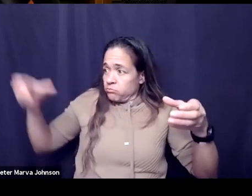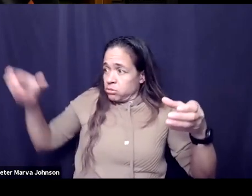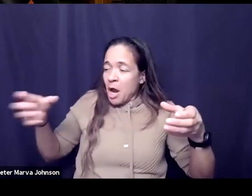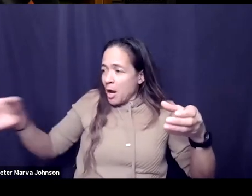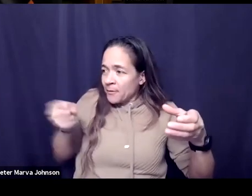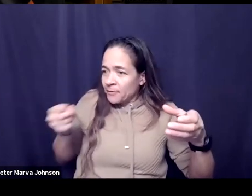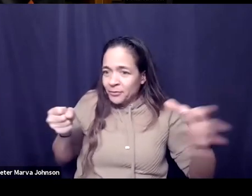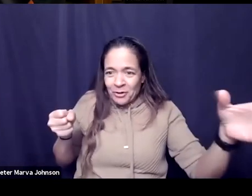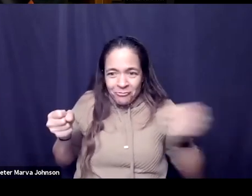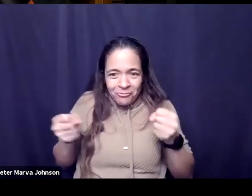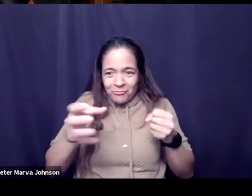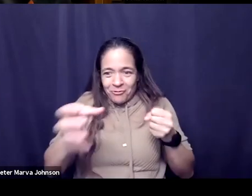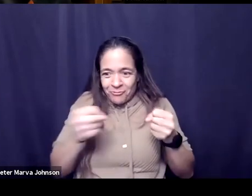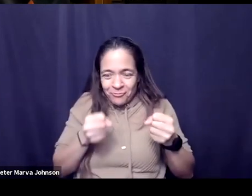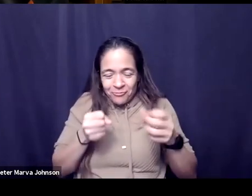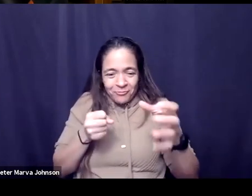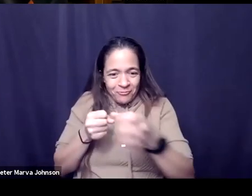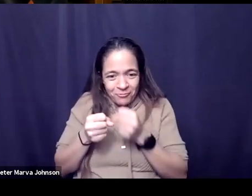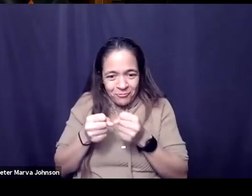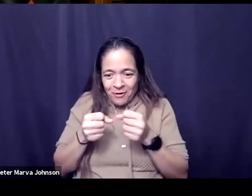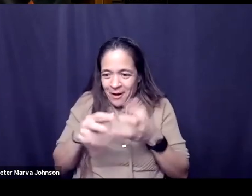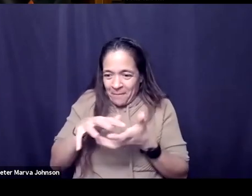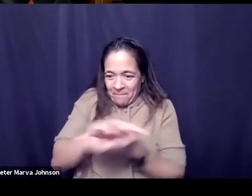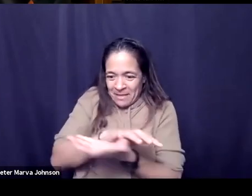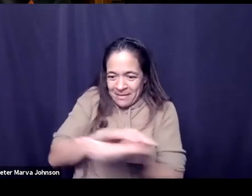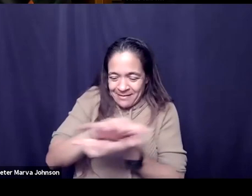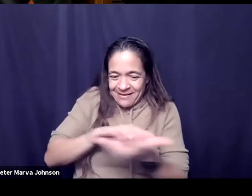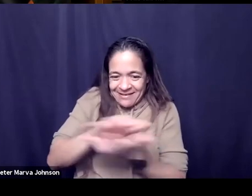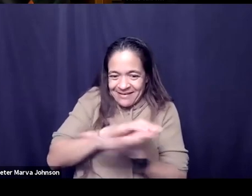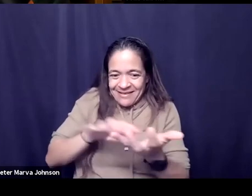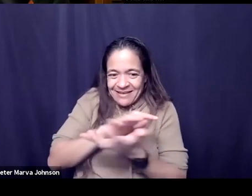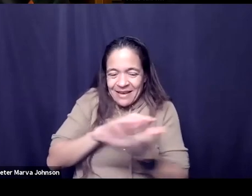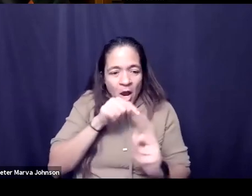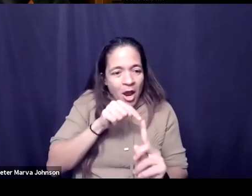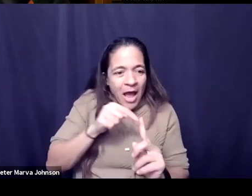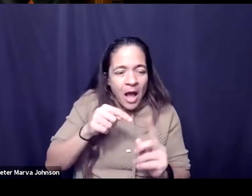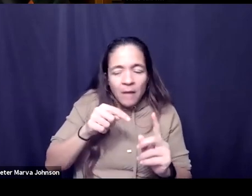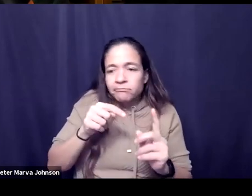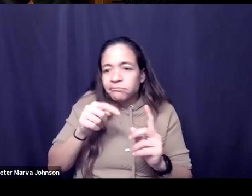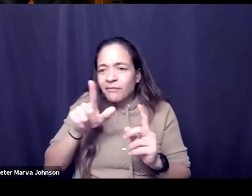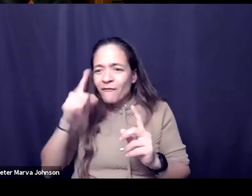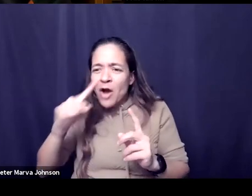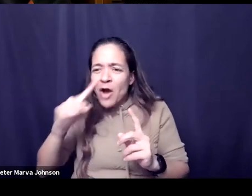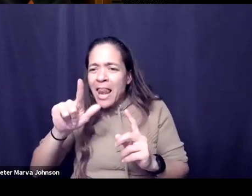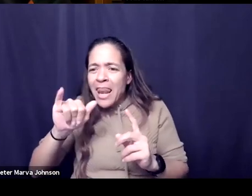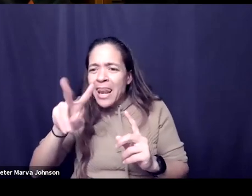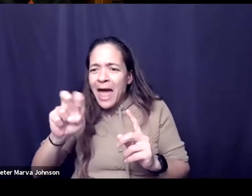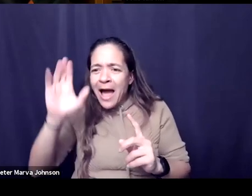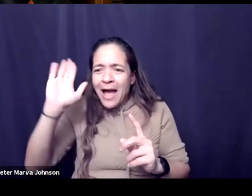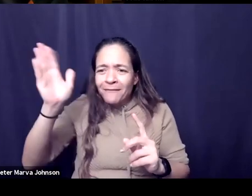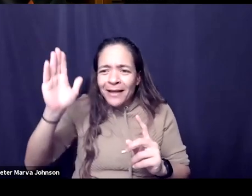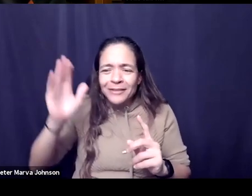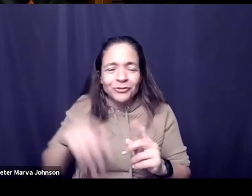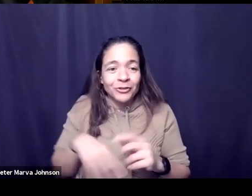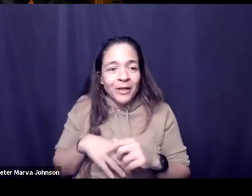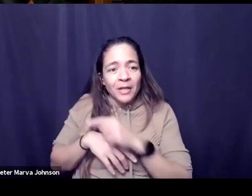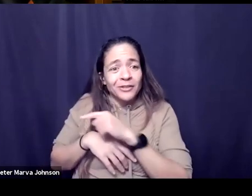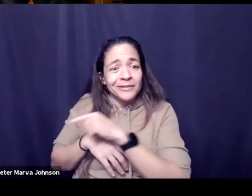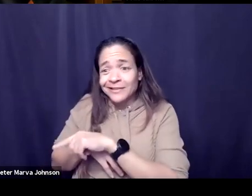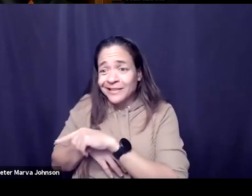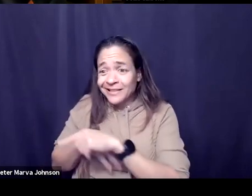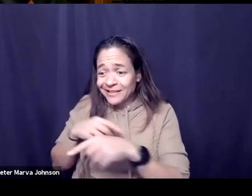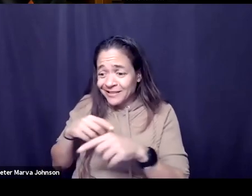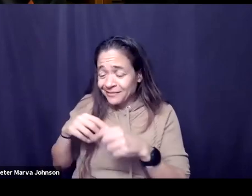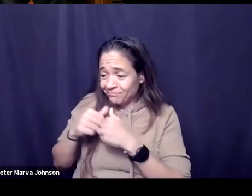inspiration and what at some sort of like live lecture or gathering um and she started this kind of creative mornings meetup series